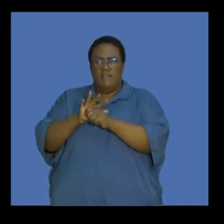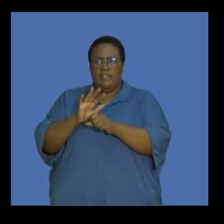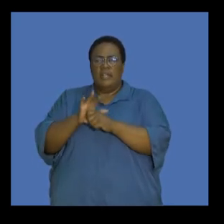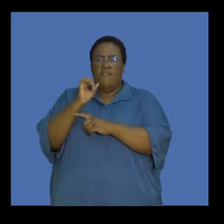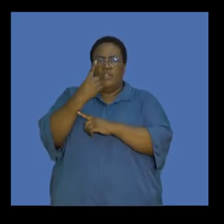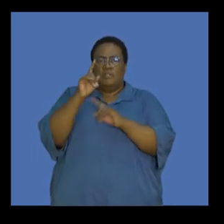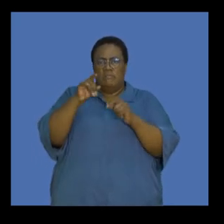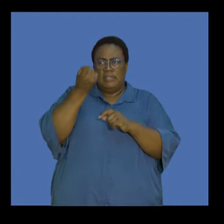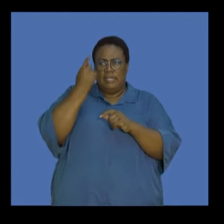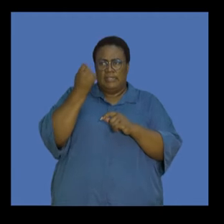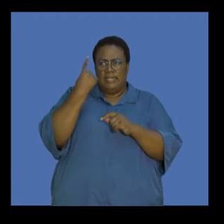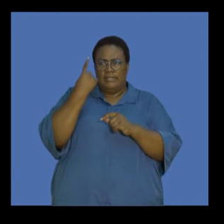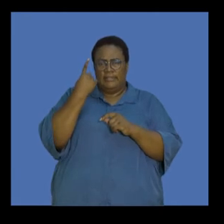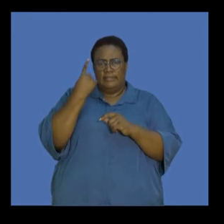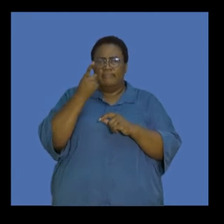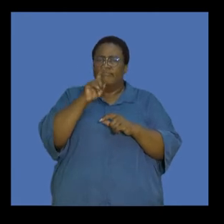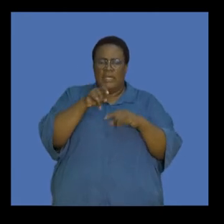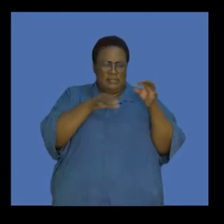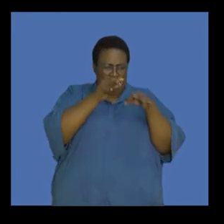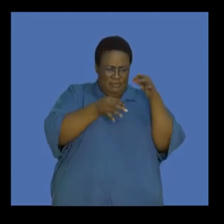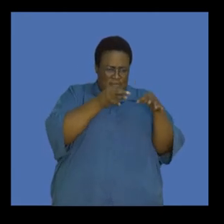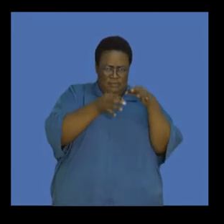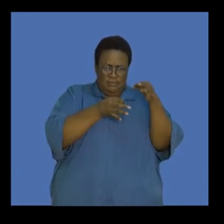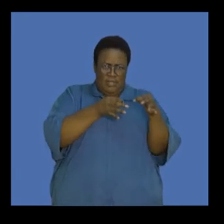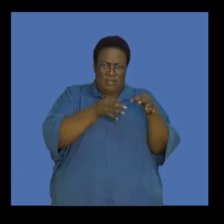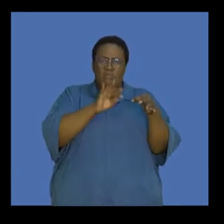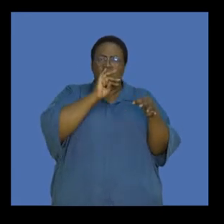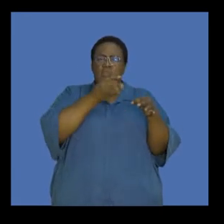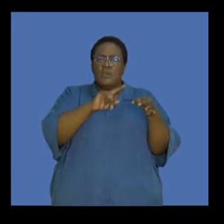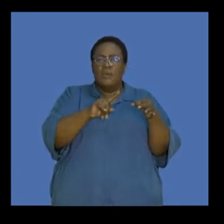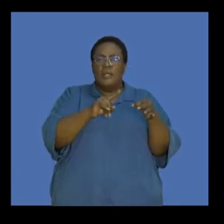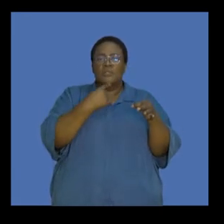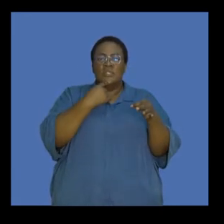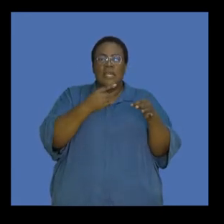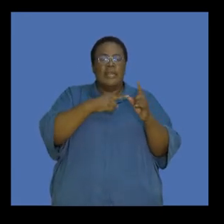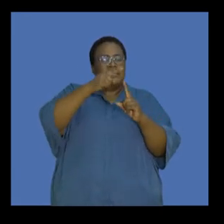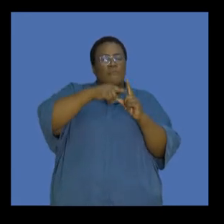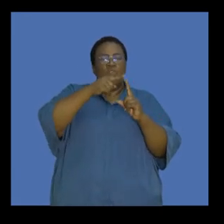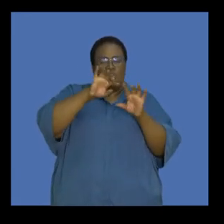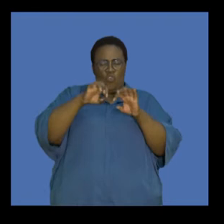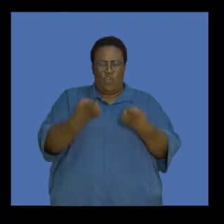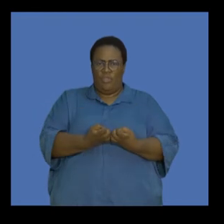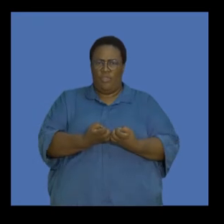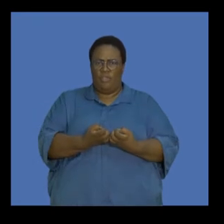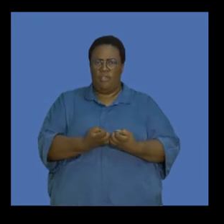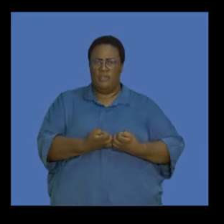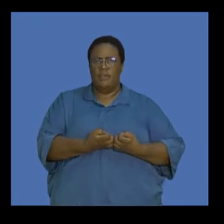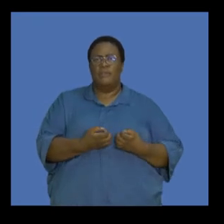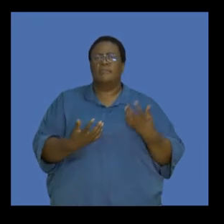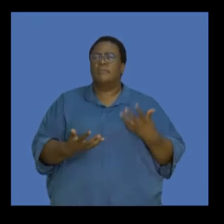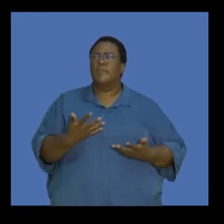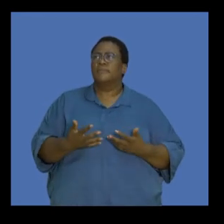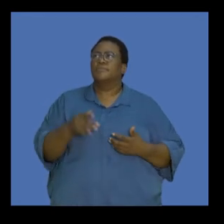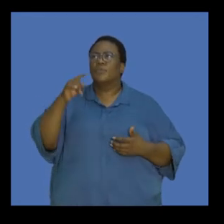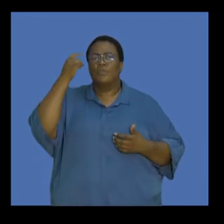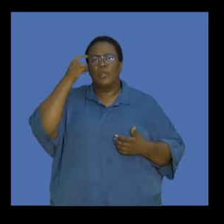this, we've got to look at, firstly, let's try and unpack what does it mean in terms of the temperature on Earth. Now, have you ever